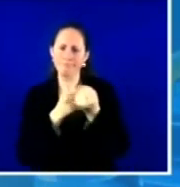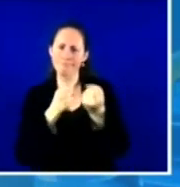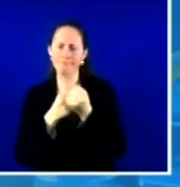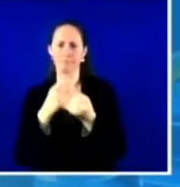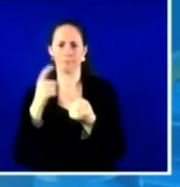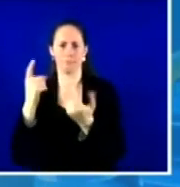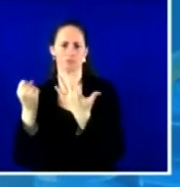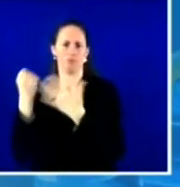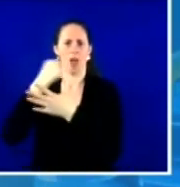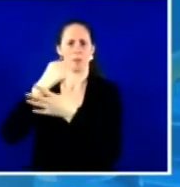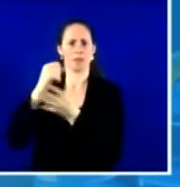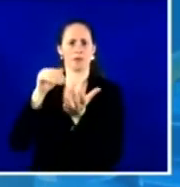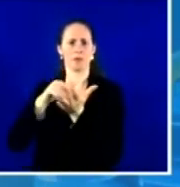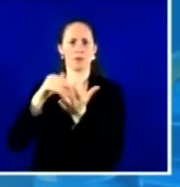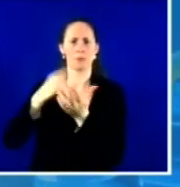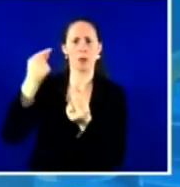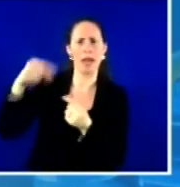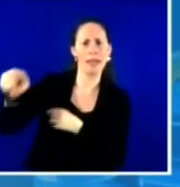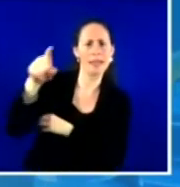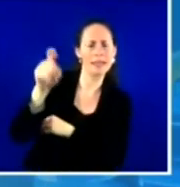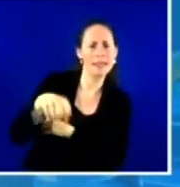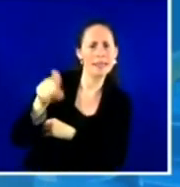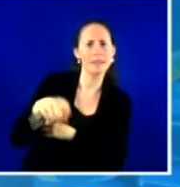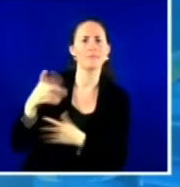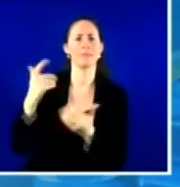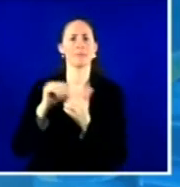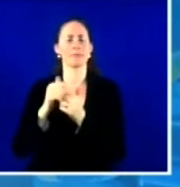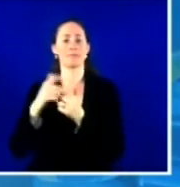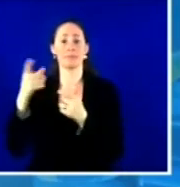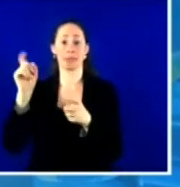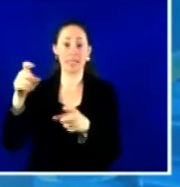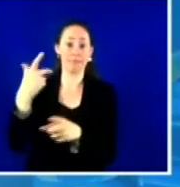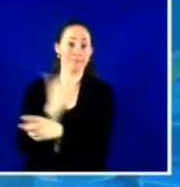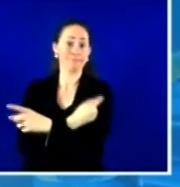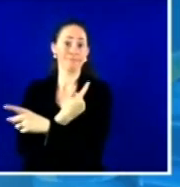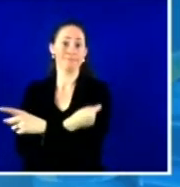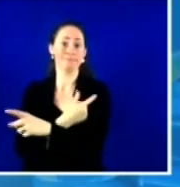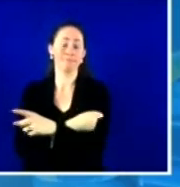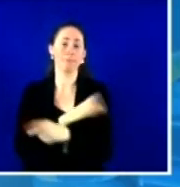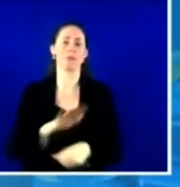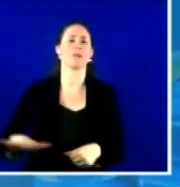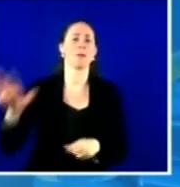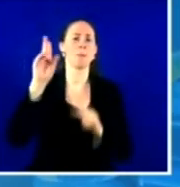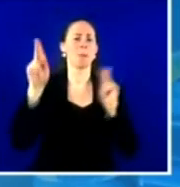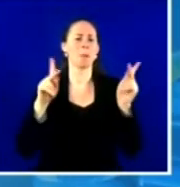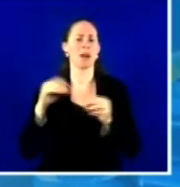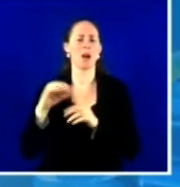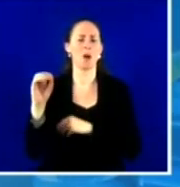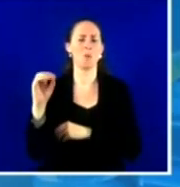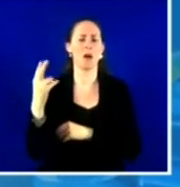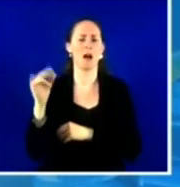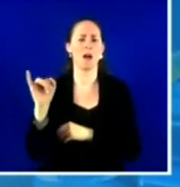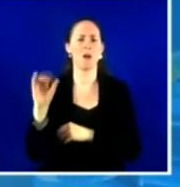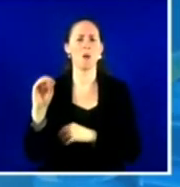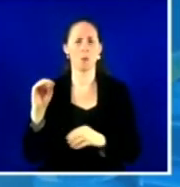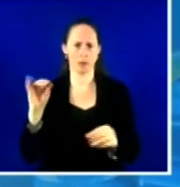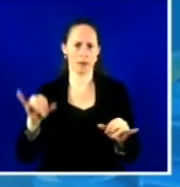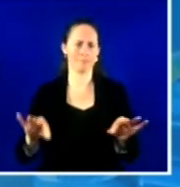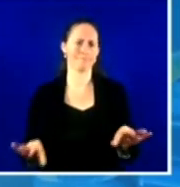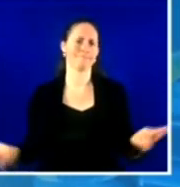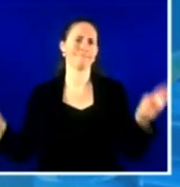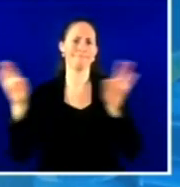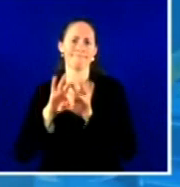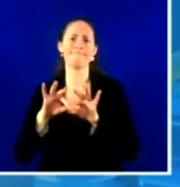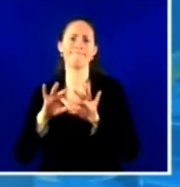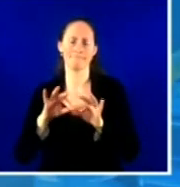efforts to get vaccines to more Ohioans. And these are just some important steps in that effort. Yeah. Thank